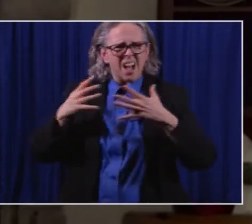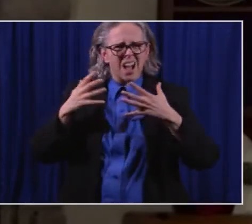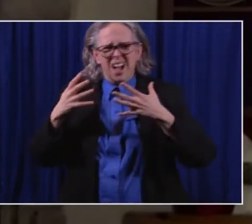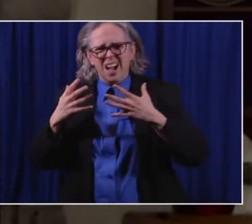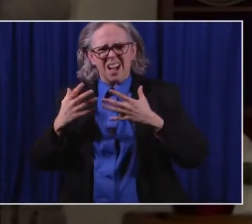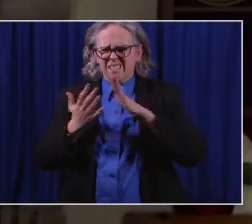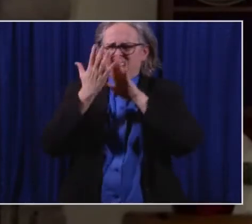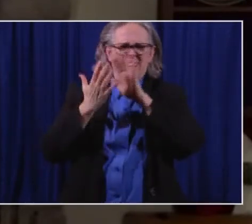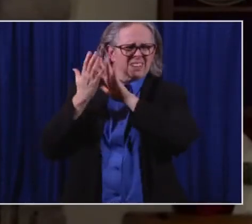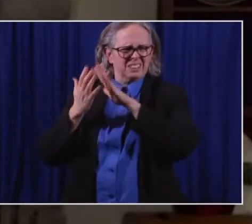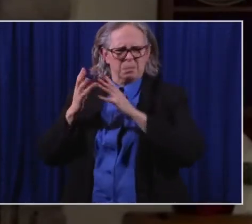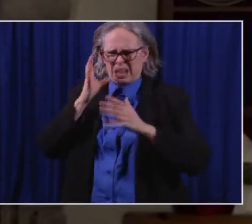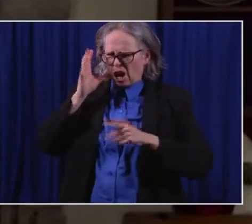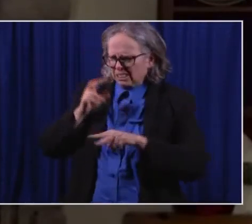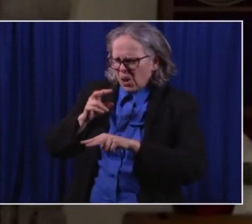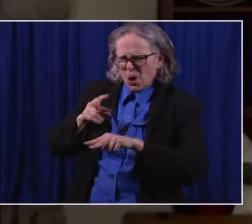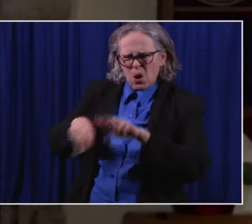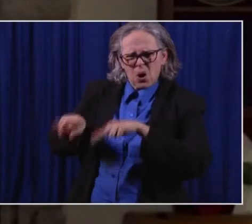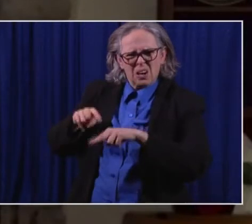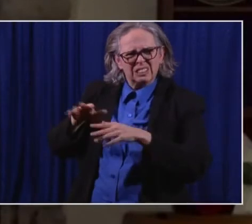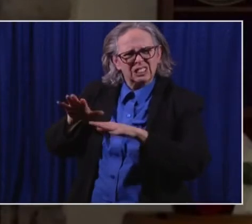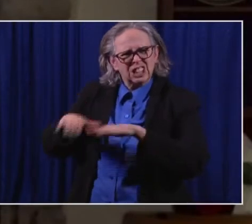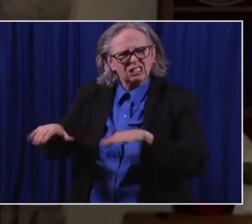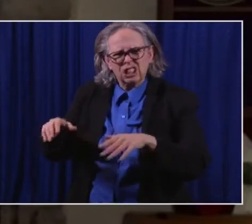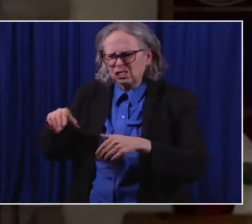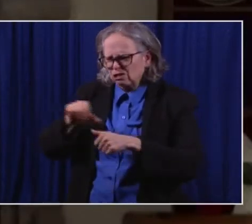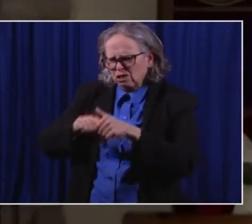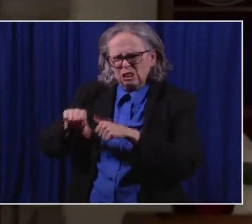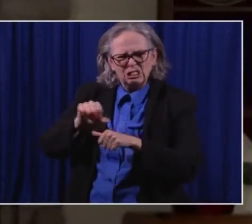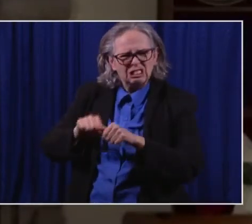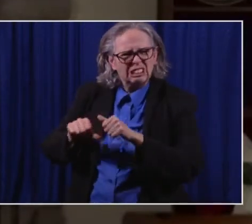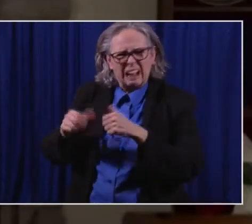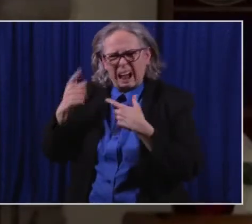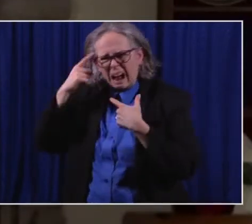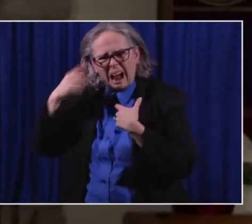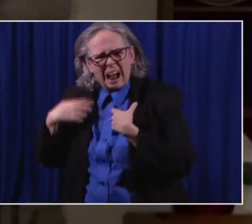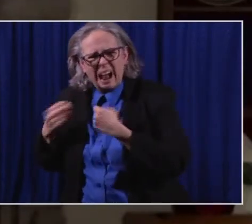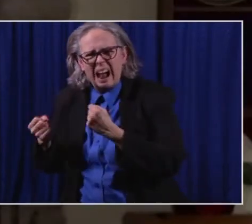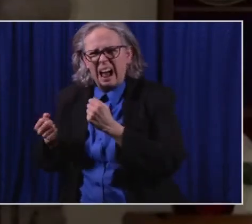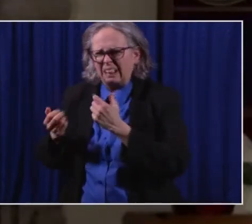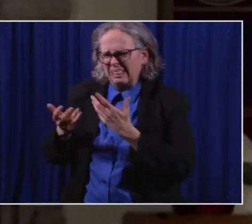about their social well, well being, uh, as well as the mental health.